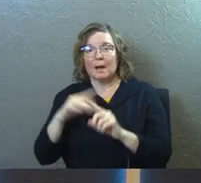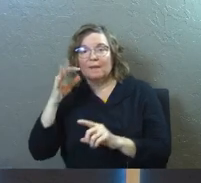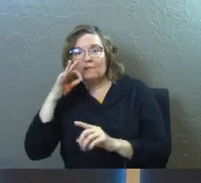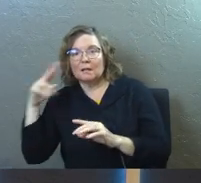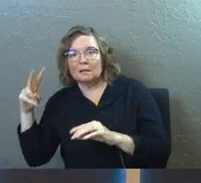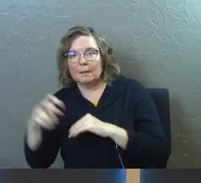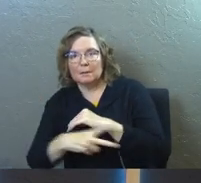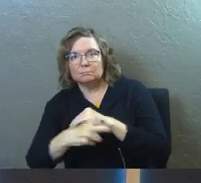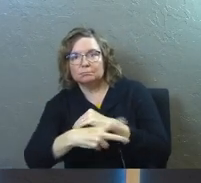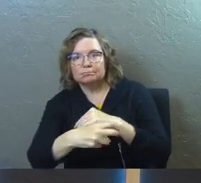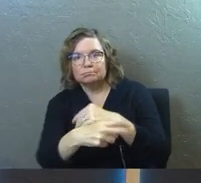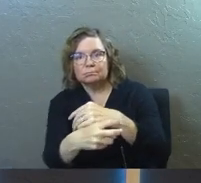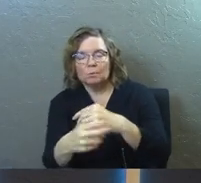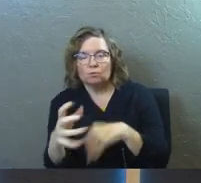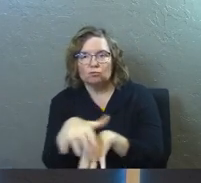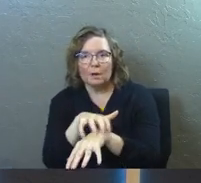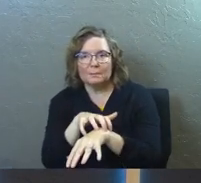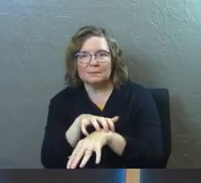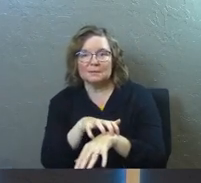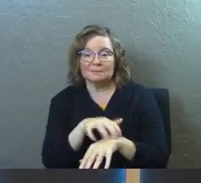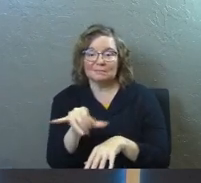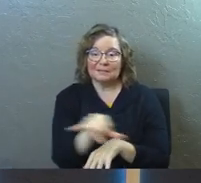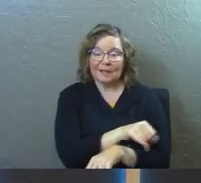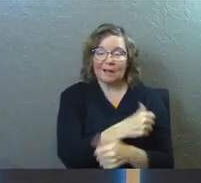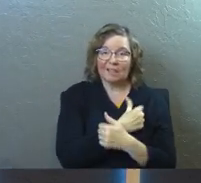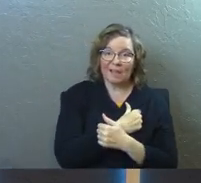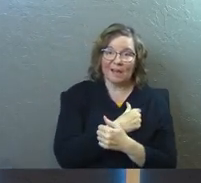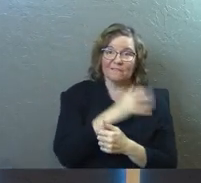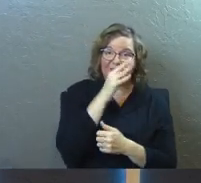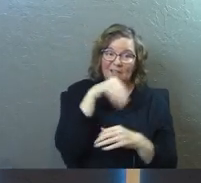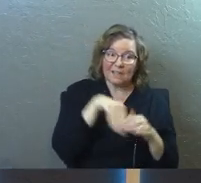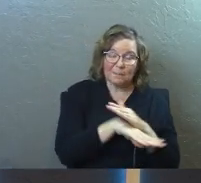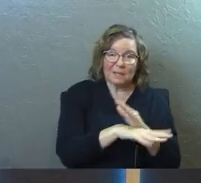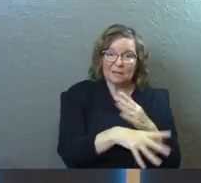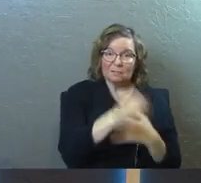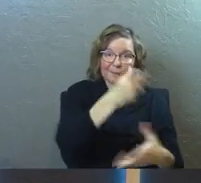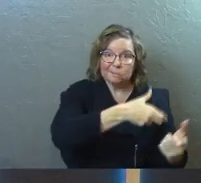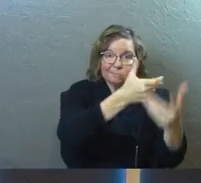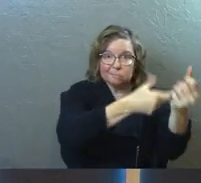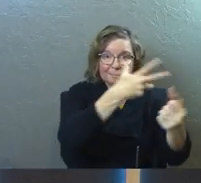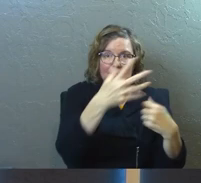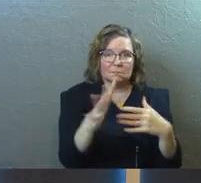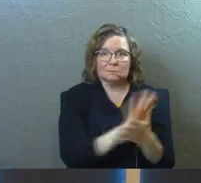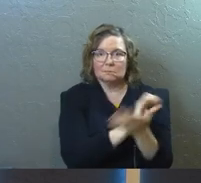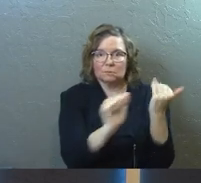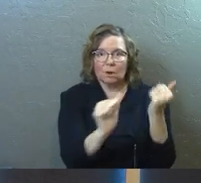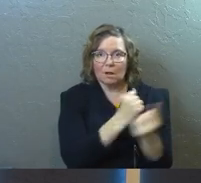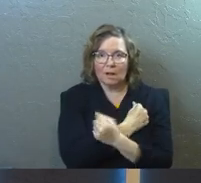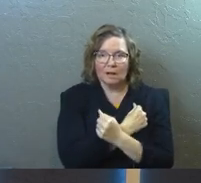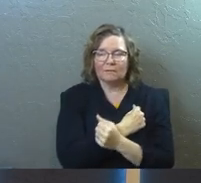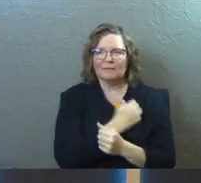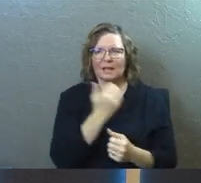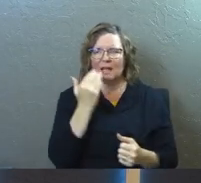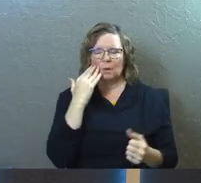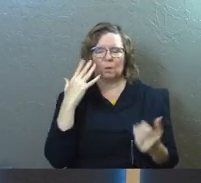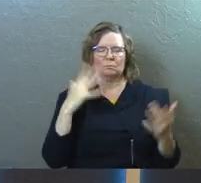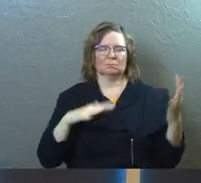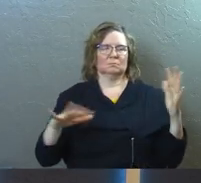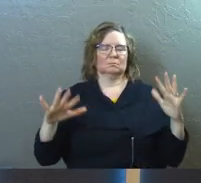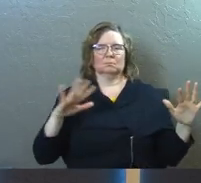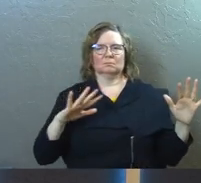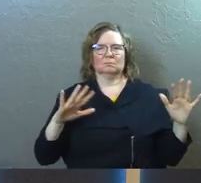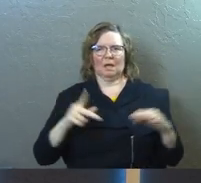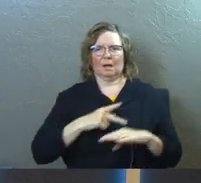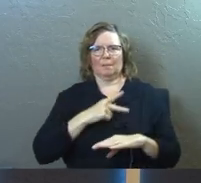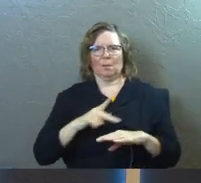are coming in. Somebody catch the foxes before the foxes ruin the vineyard of our love. And I know that's a very flowy kind